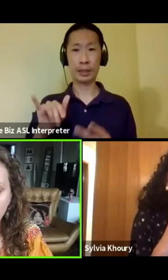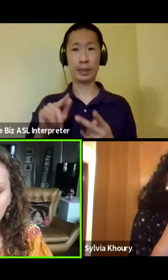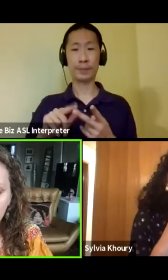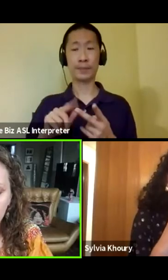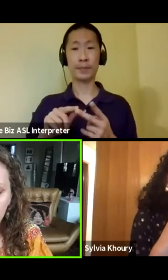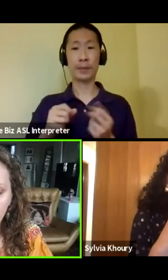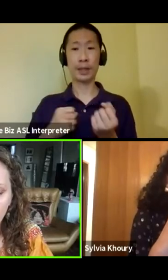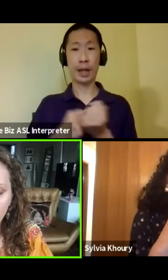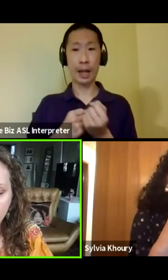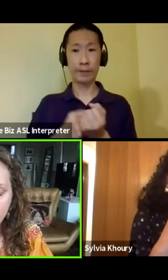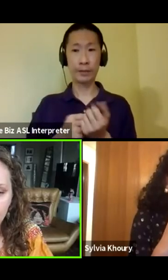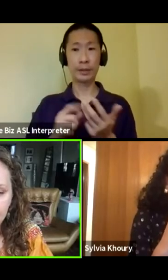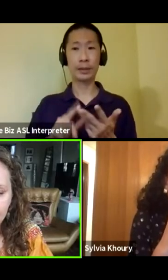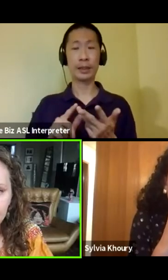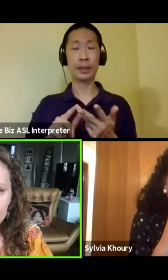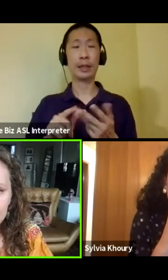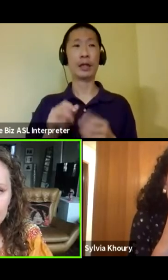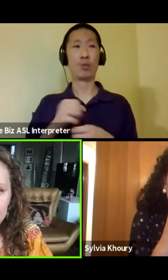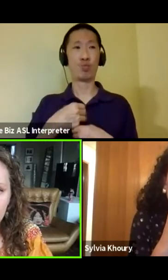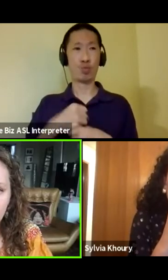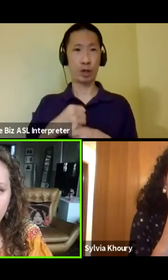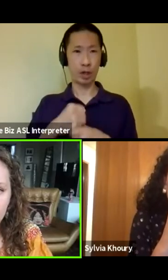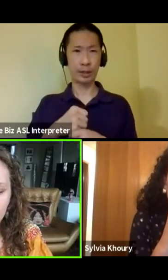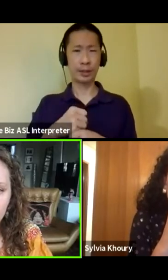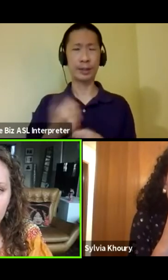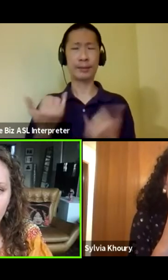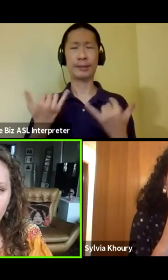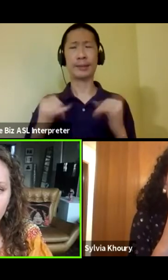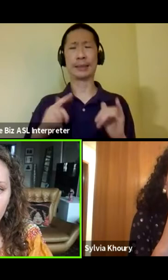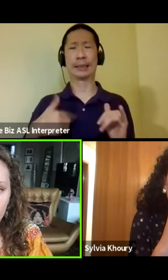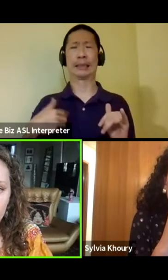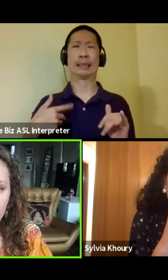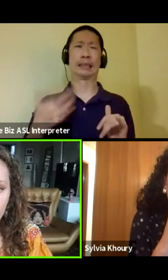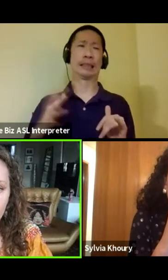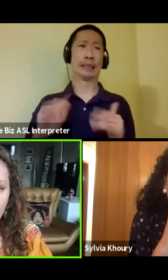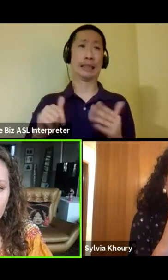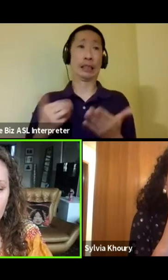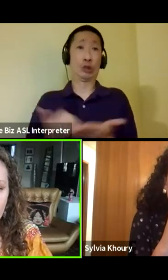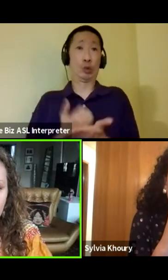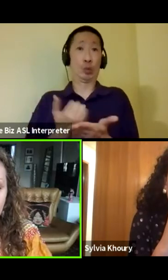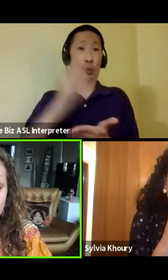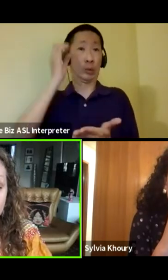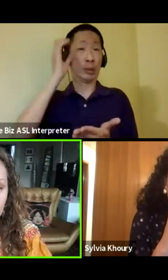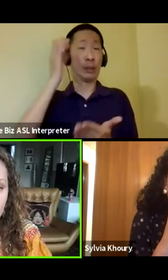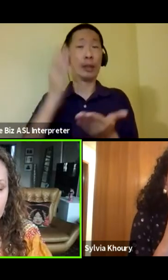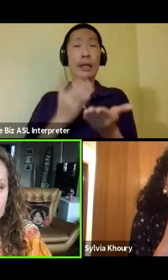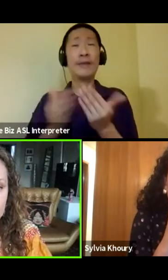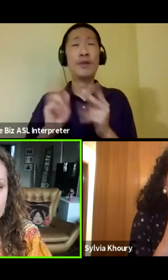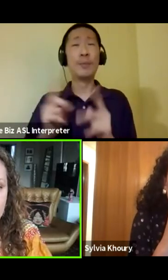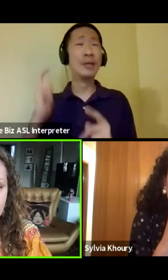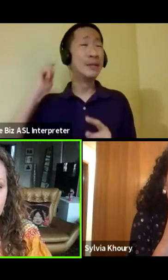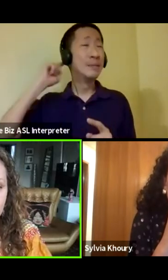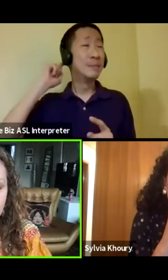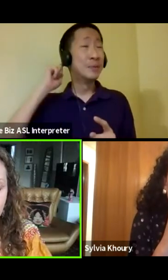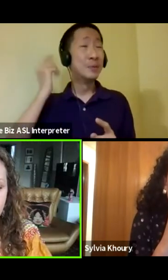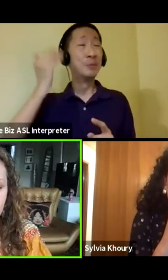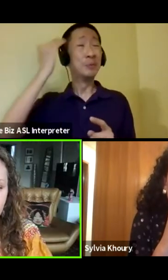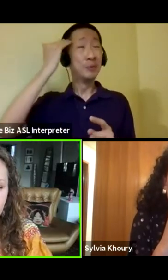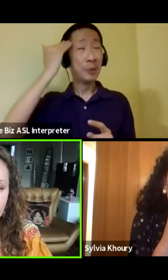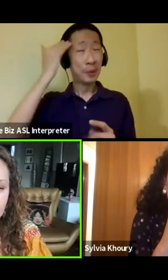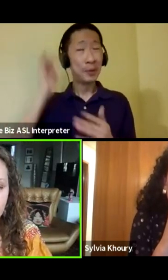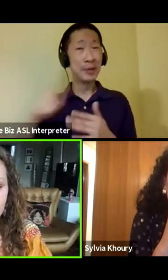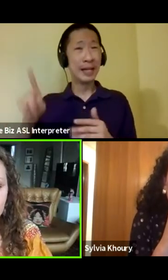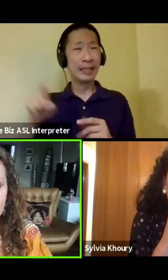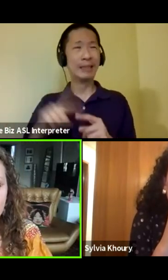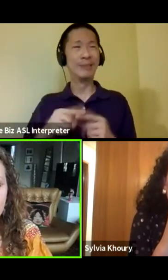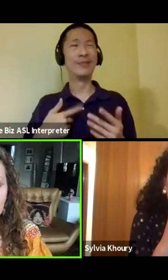and production. Uh, I feel like it's still kind of a new thing, even though people know they need it, but they're like,